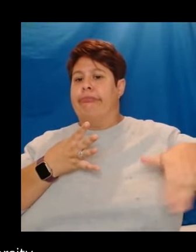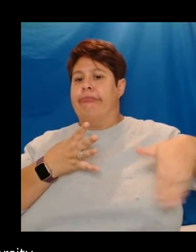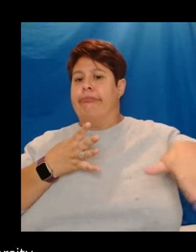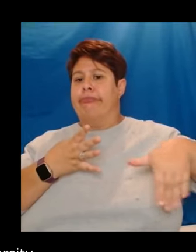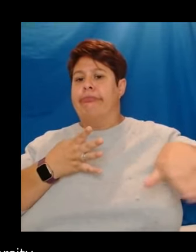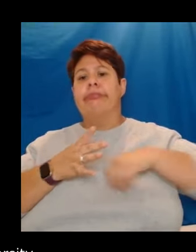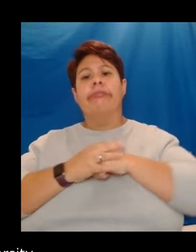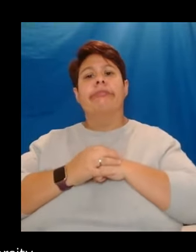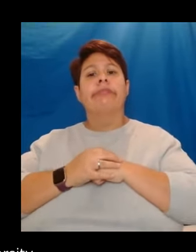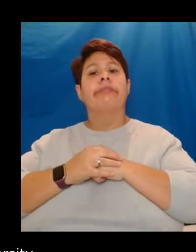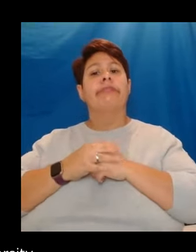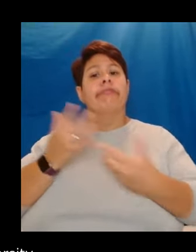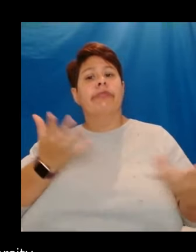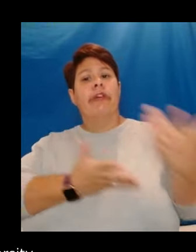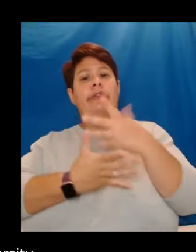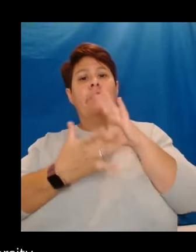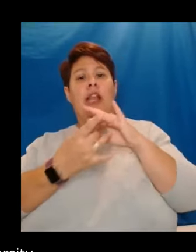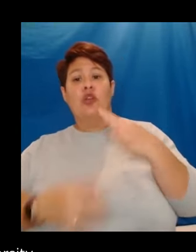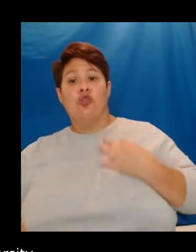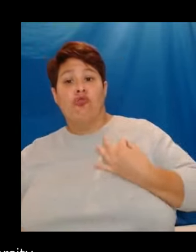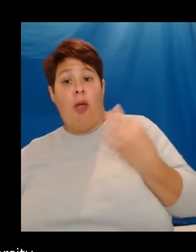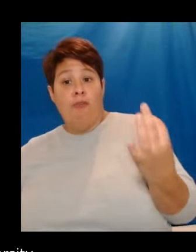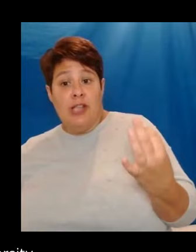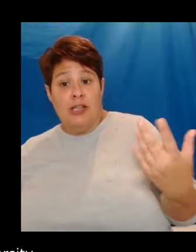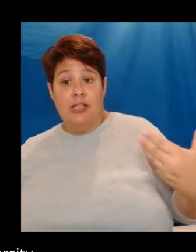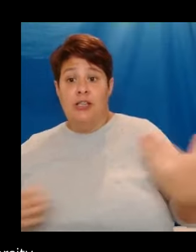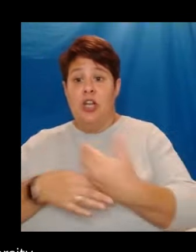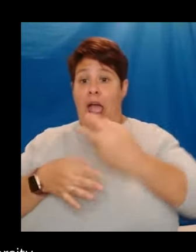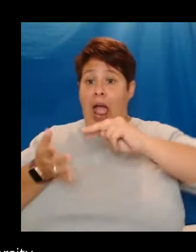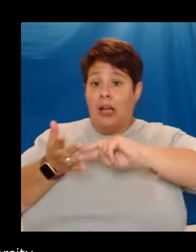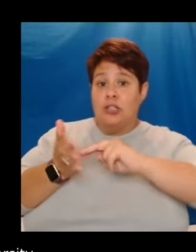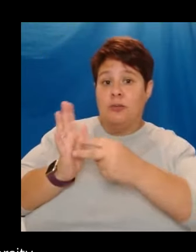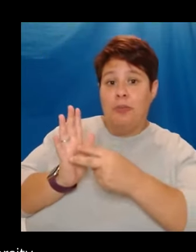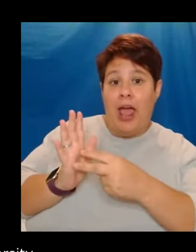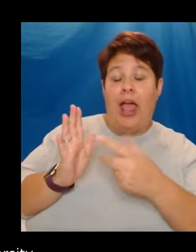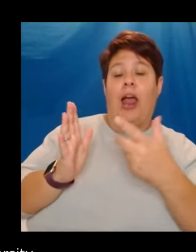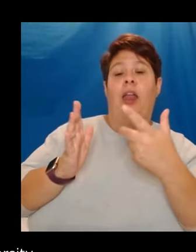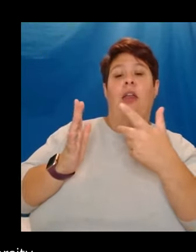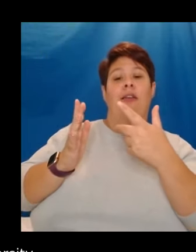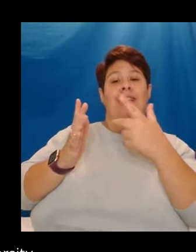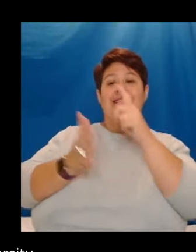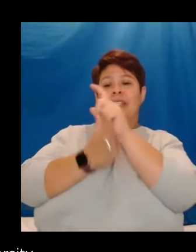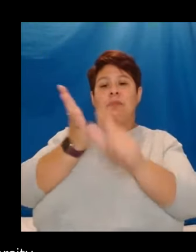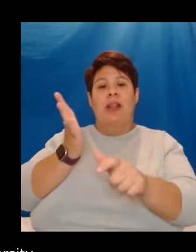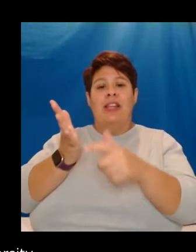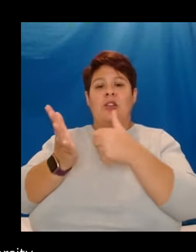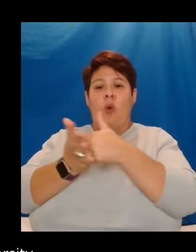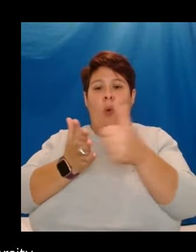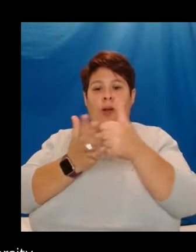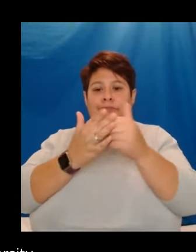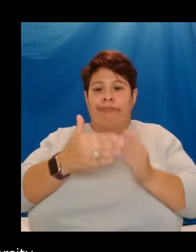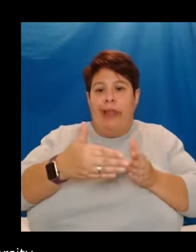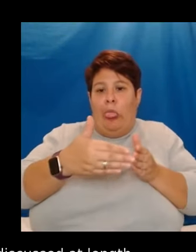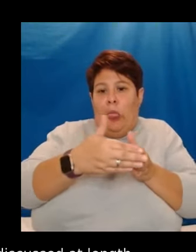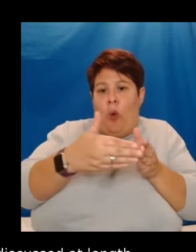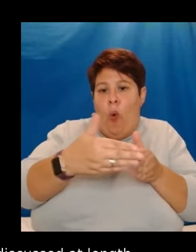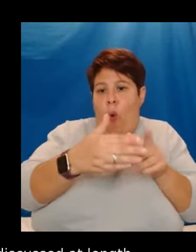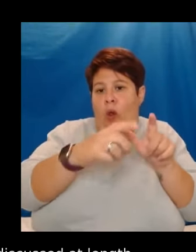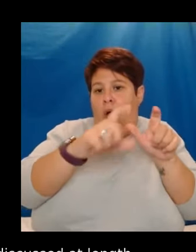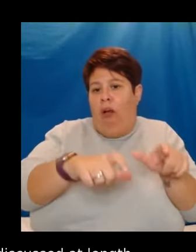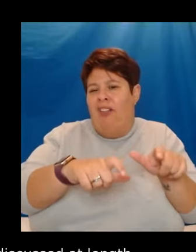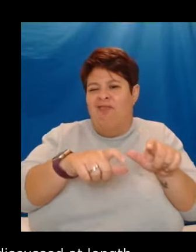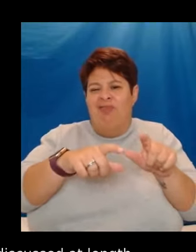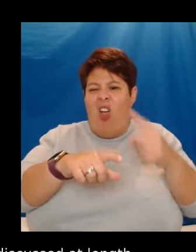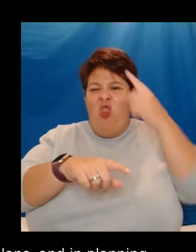conversations about representation, in action plans, and new era planning, disability is confined to the corner. It remains an afterthought.